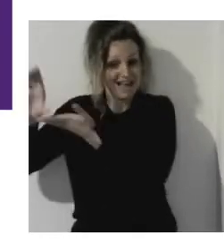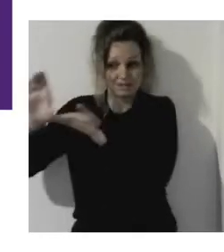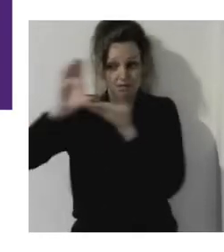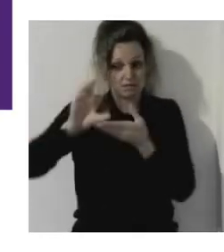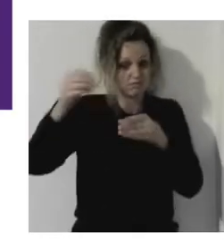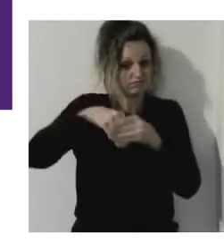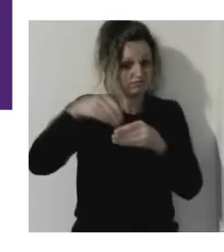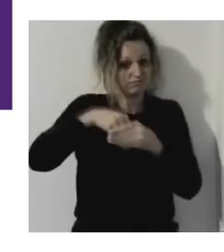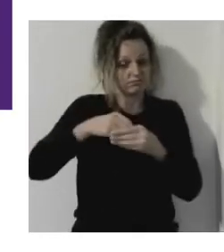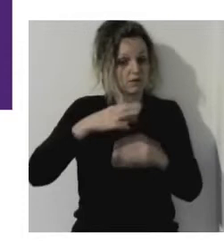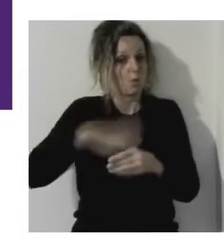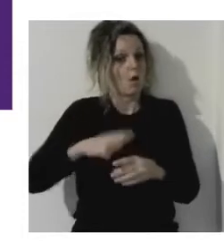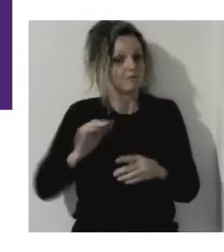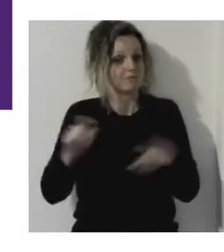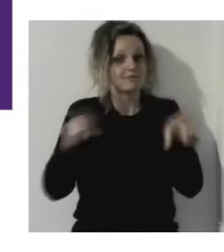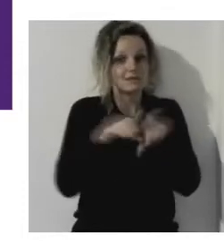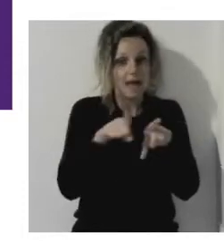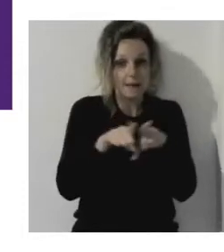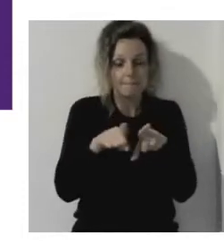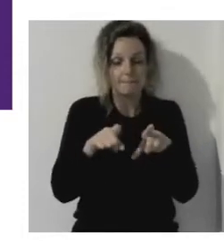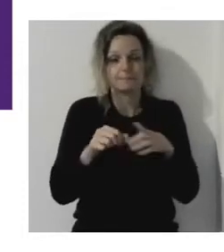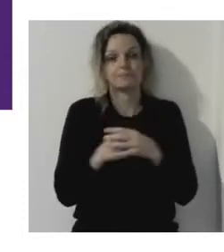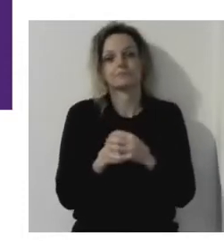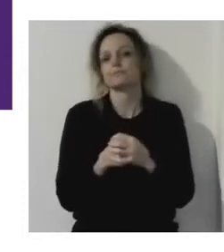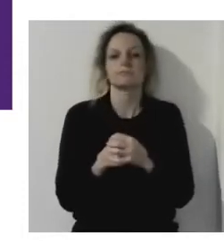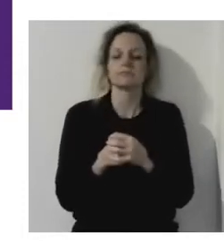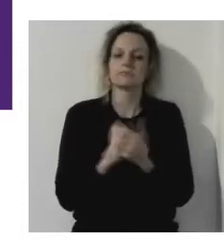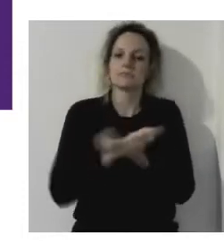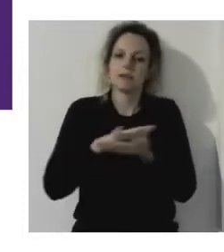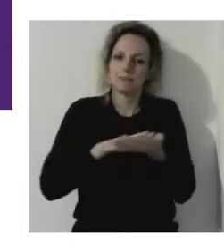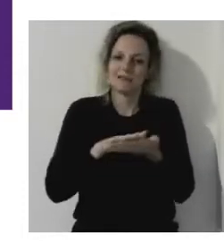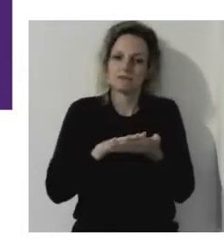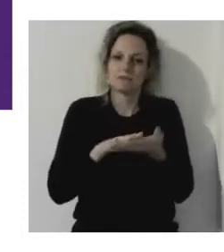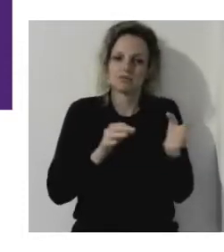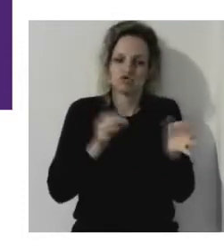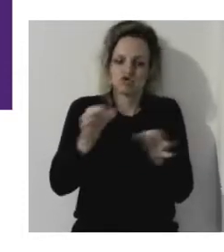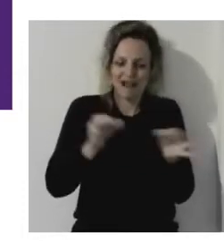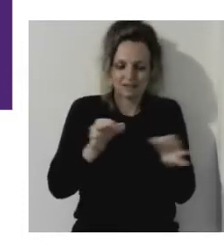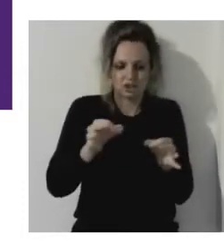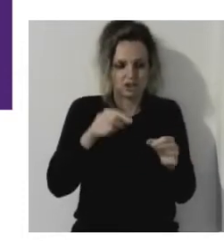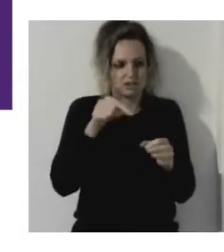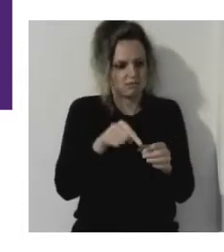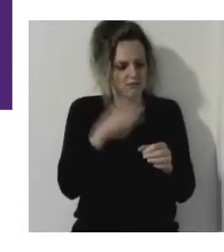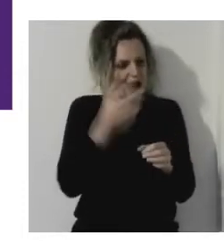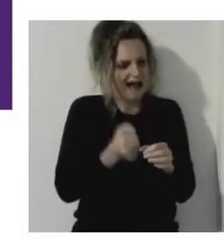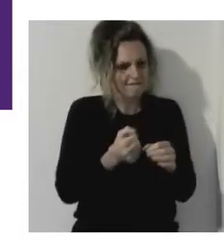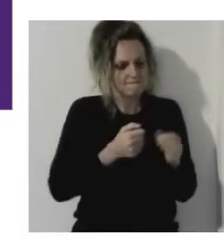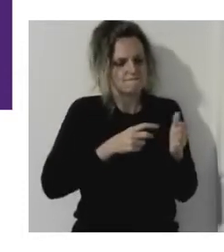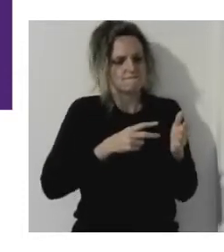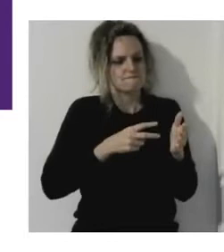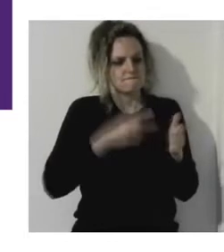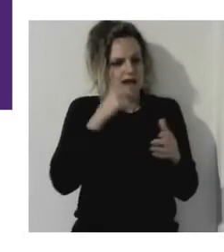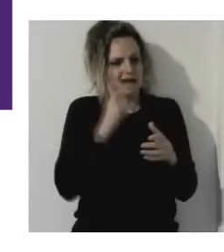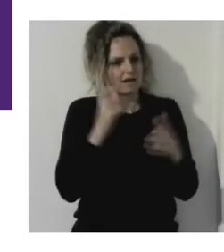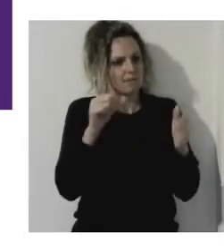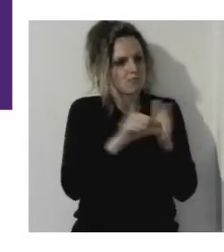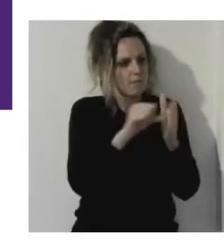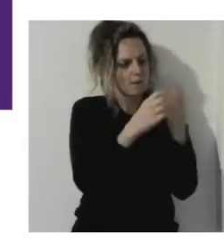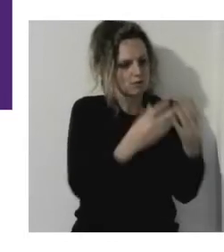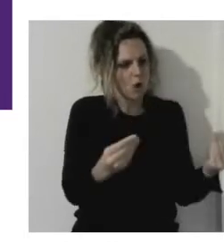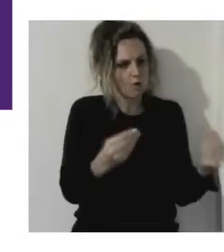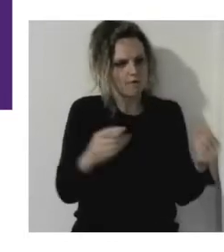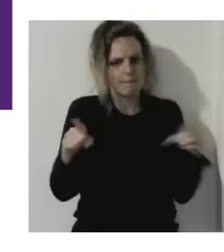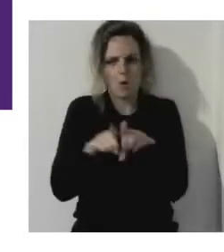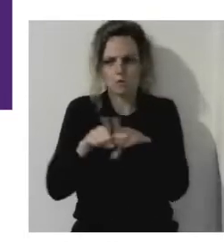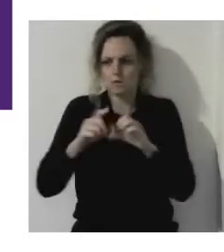where I can use, I can solve the frustration and the real life problem. And I can meet my business goals. I can actually convert people into a